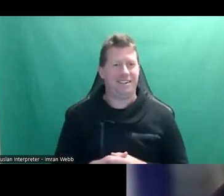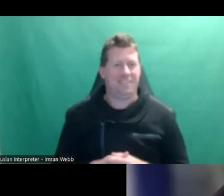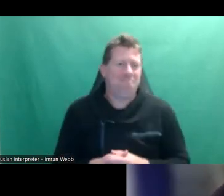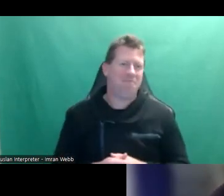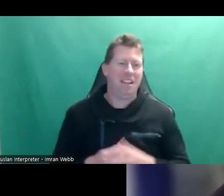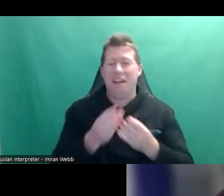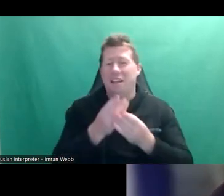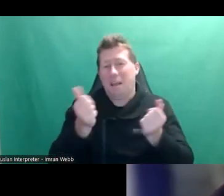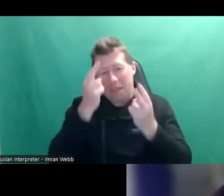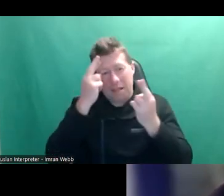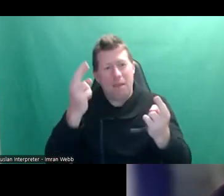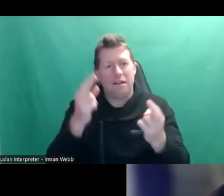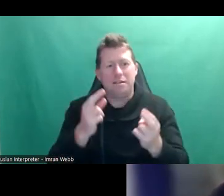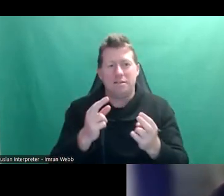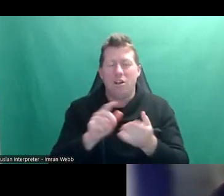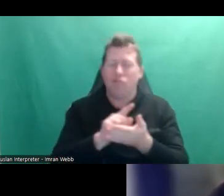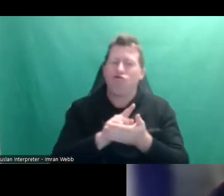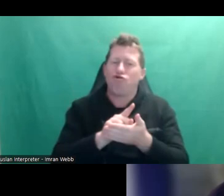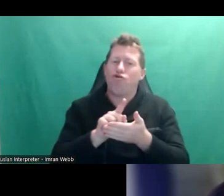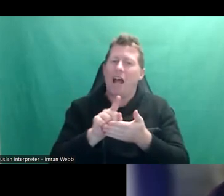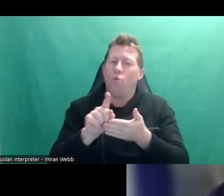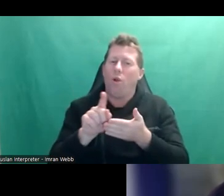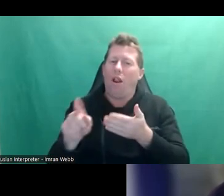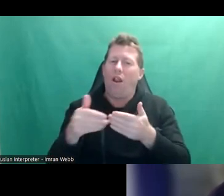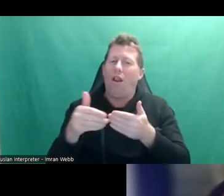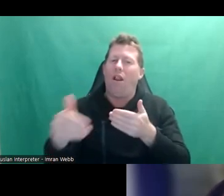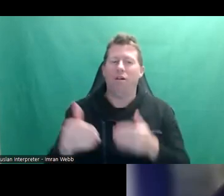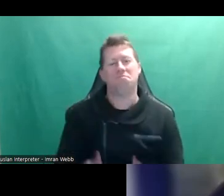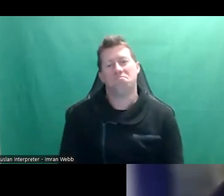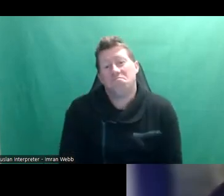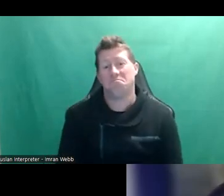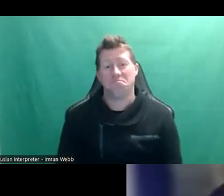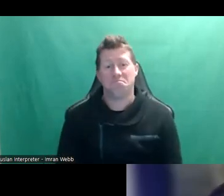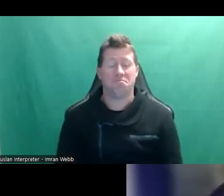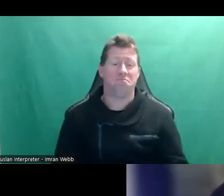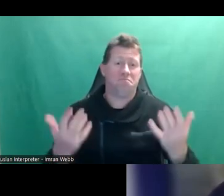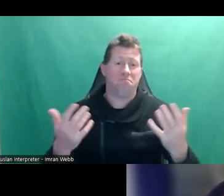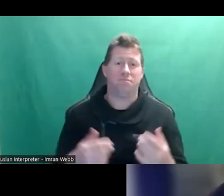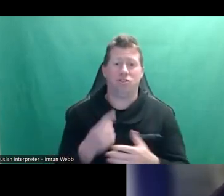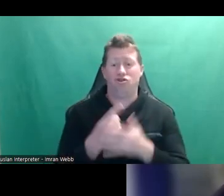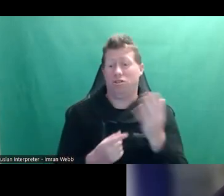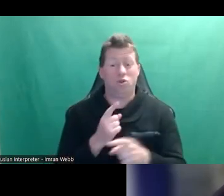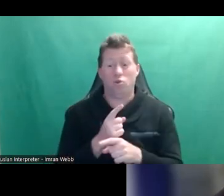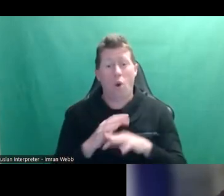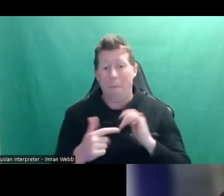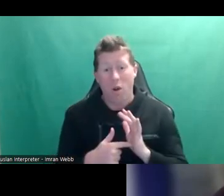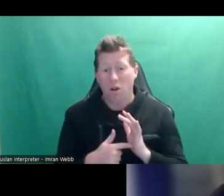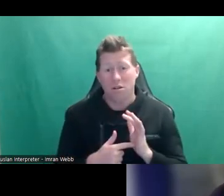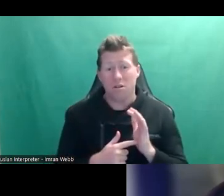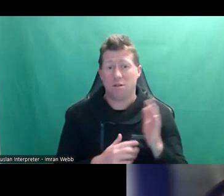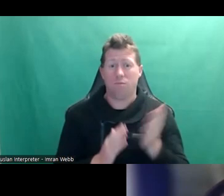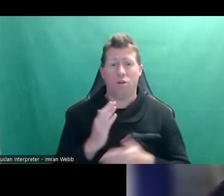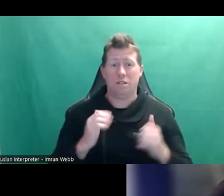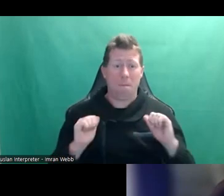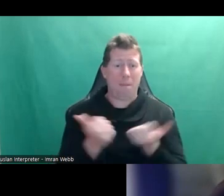would expect to happen a little more gradually than just overnight, though. And, you know, you just sort of start talking about it because there's plenty of it around,